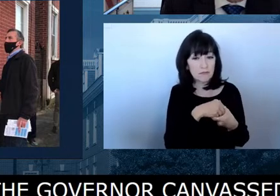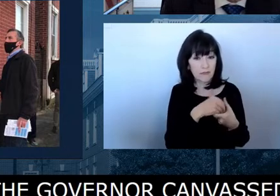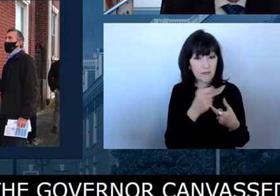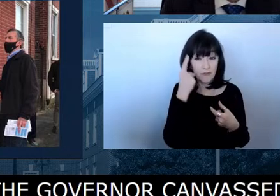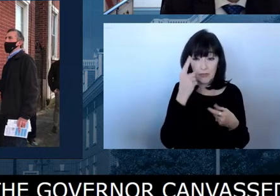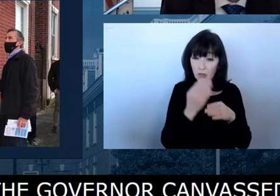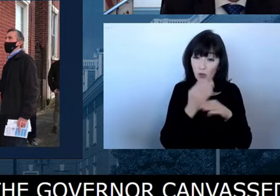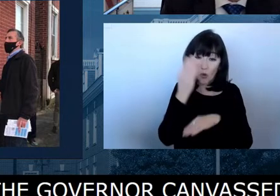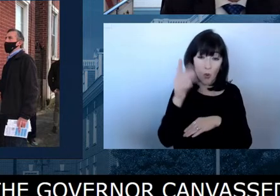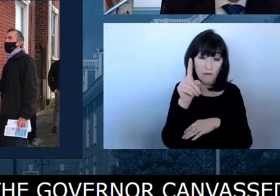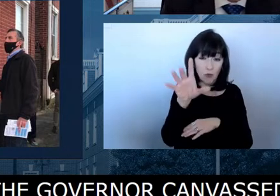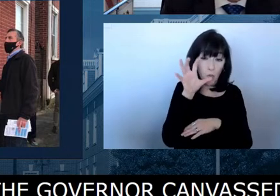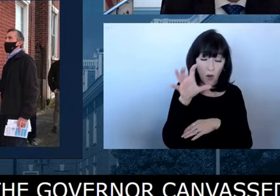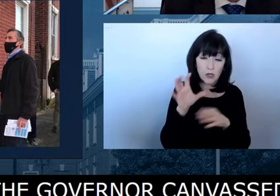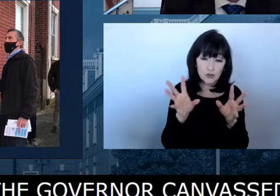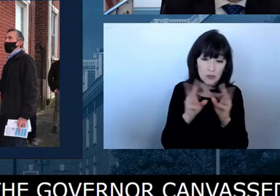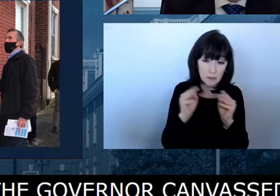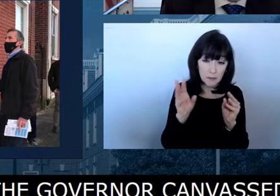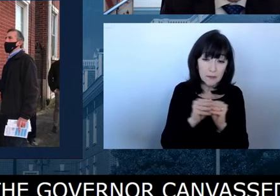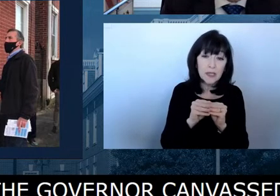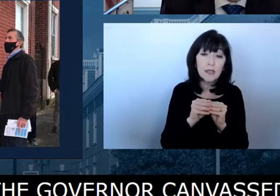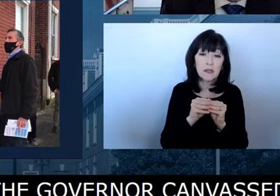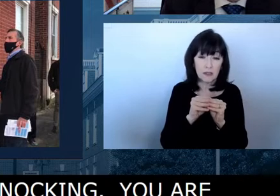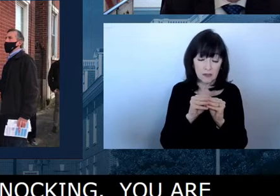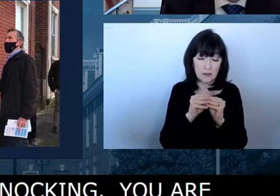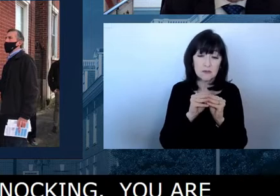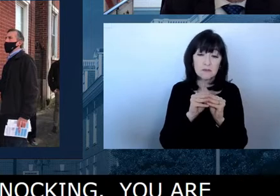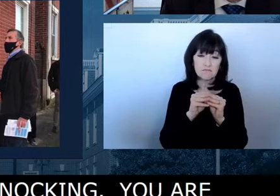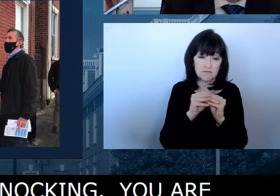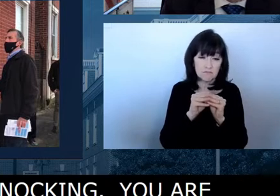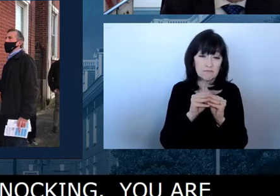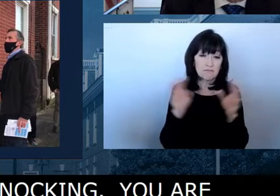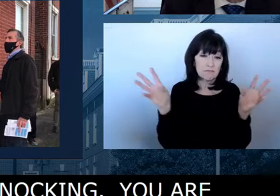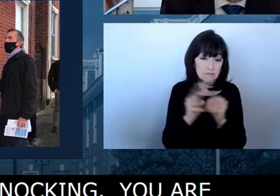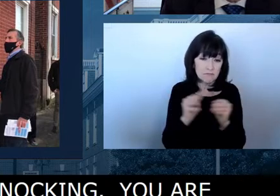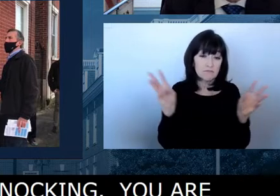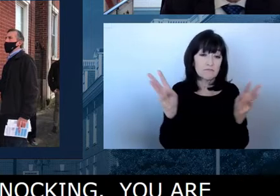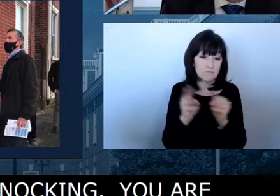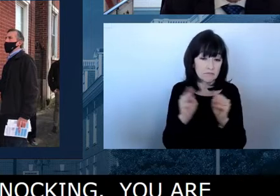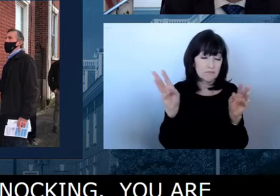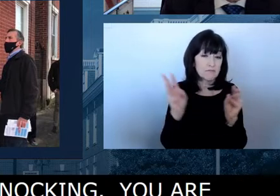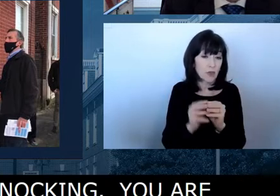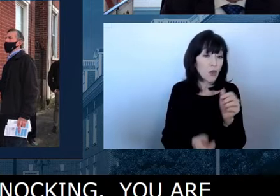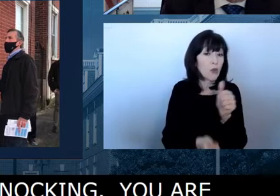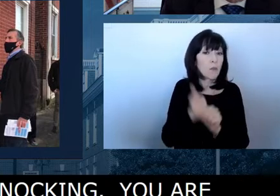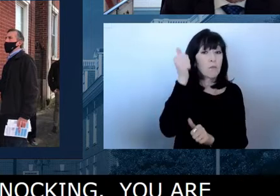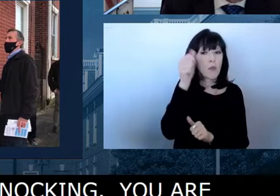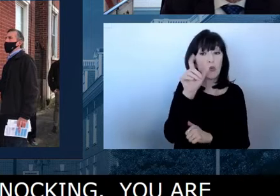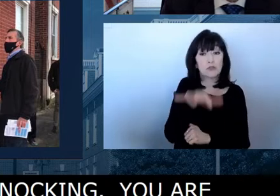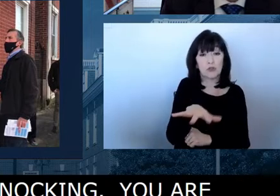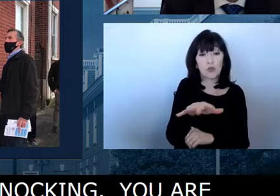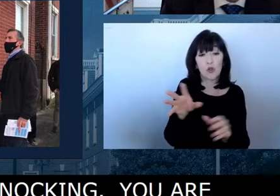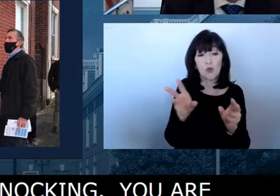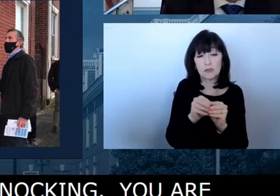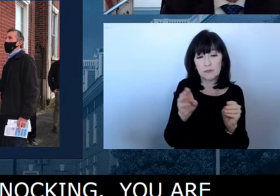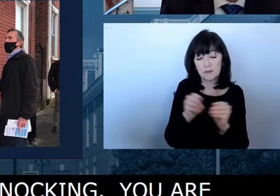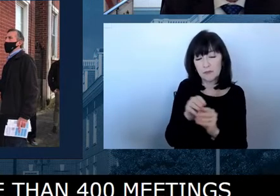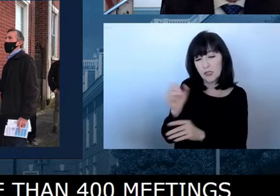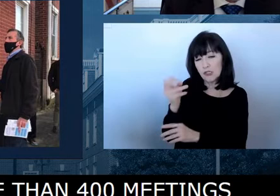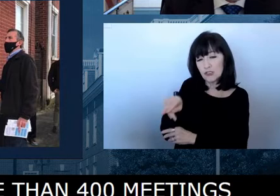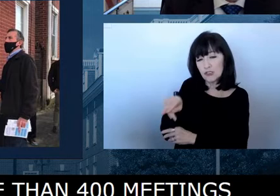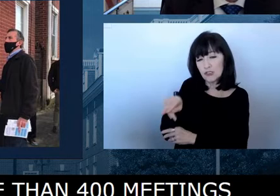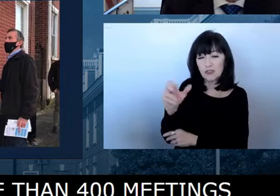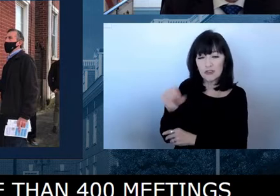meetings held. And, um, the, the lion's share of those meetings led by John Sheehan and Jim